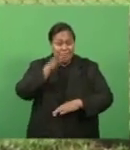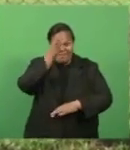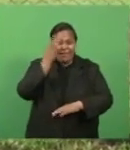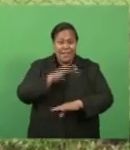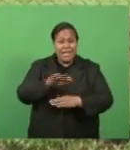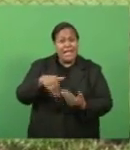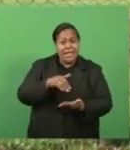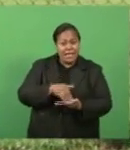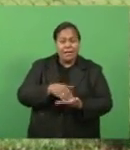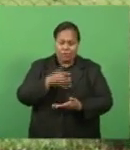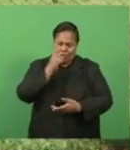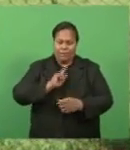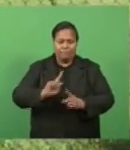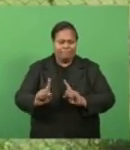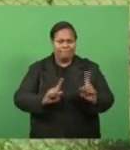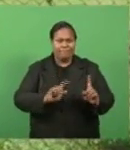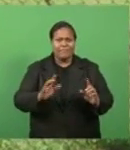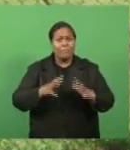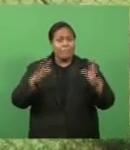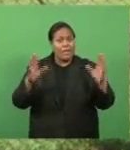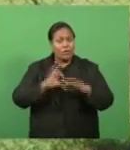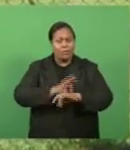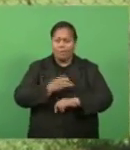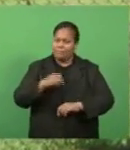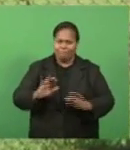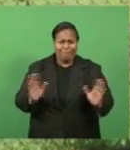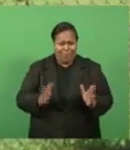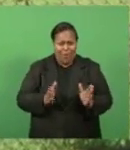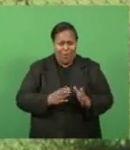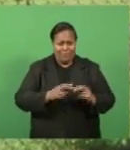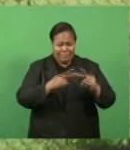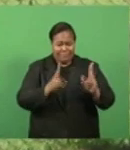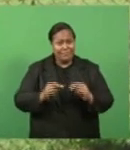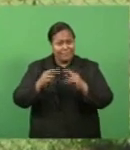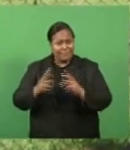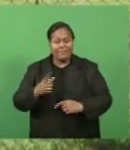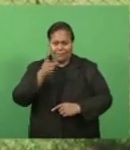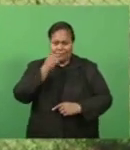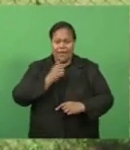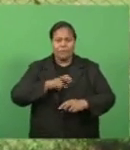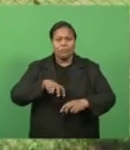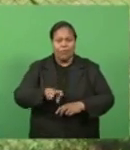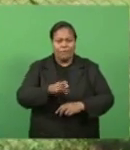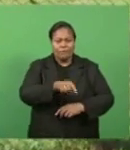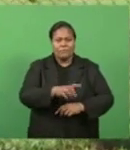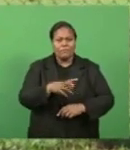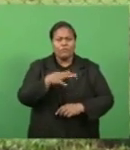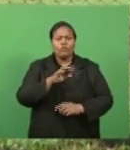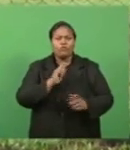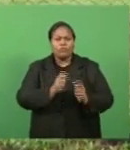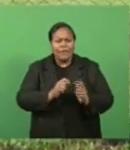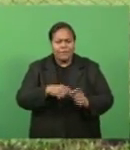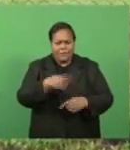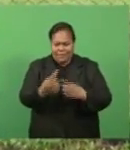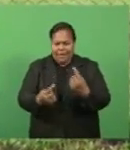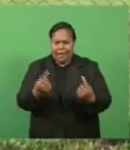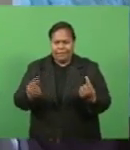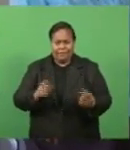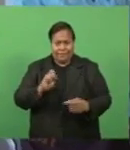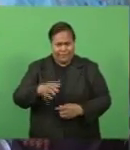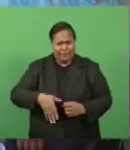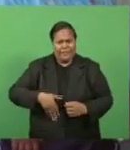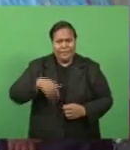if have fever or flu to come, especially if they've a medicine history of trouble or have been in contact with somebody who's at the travel history.